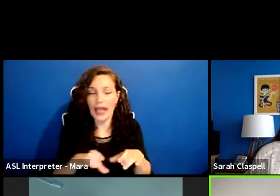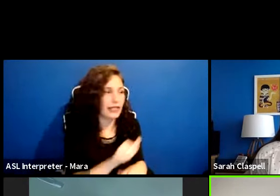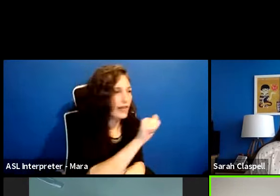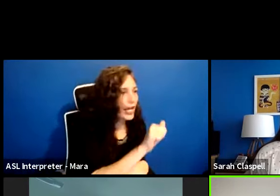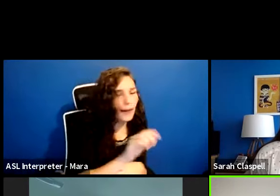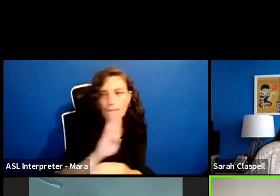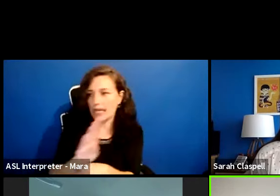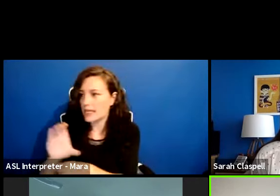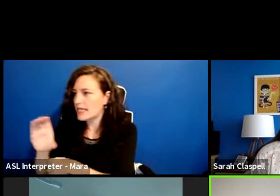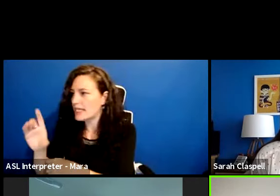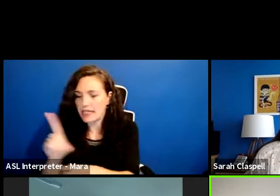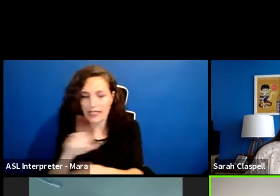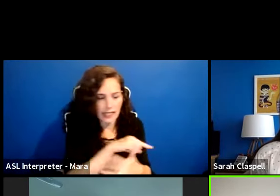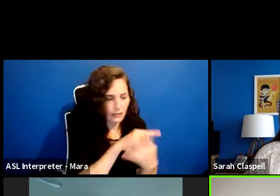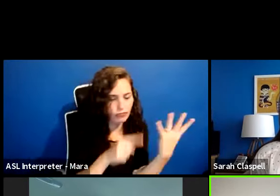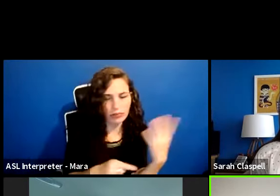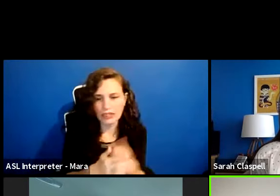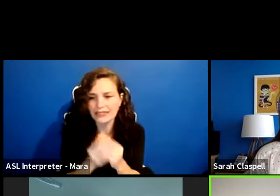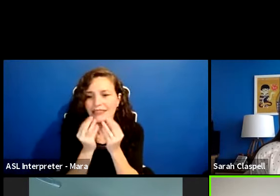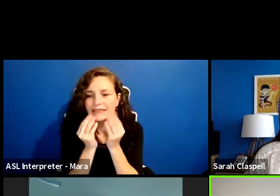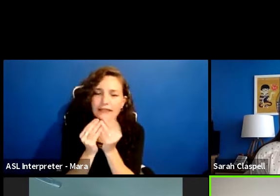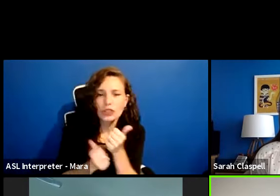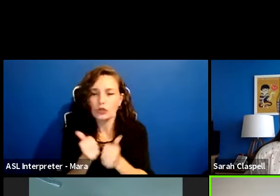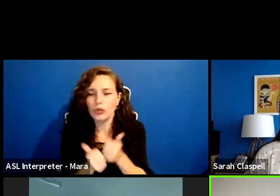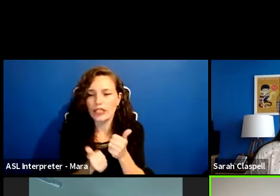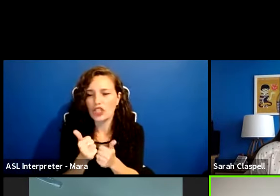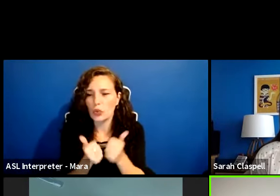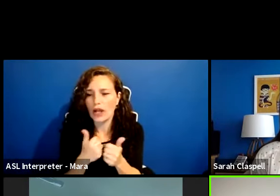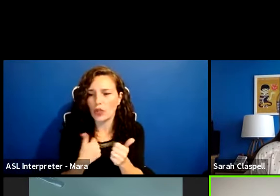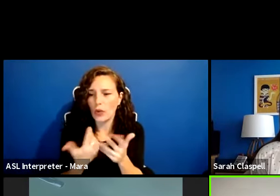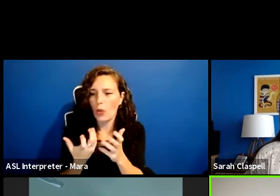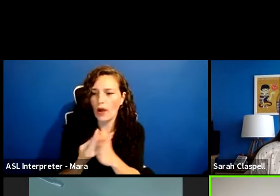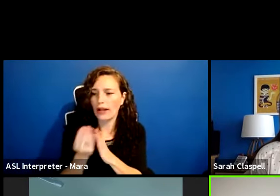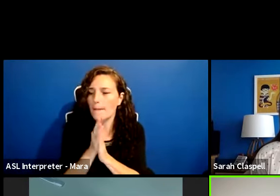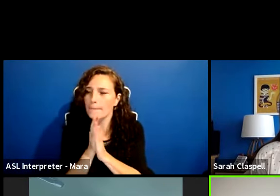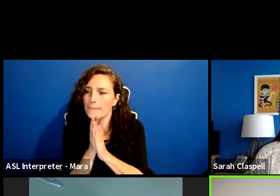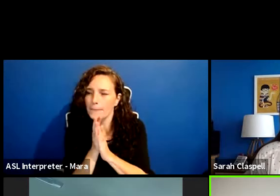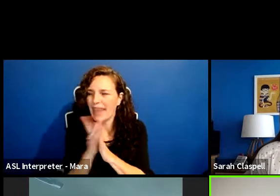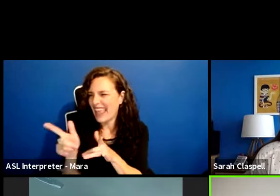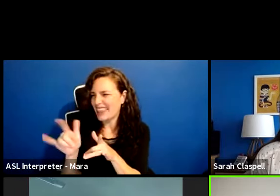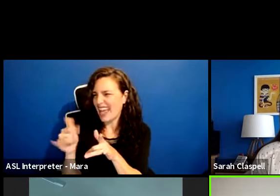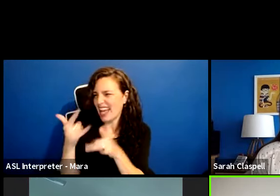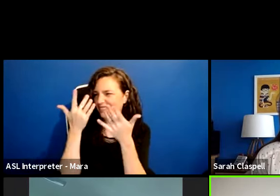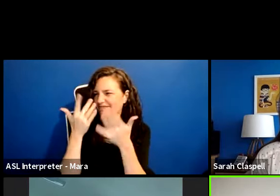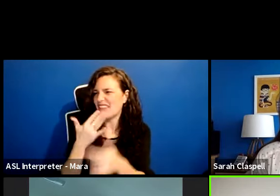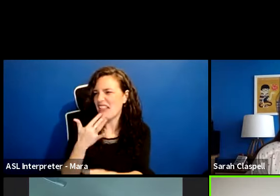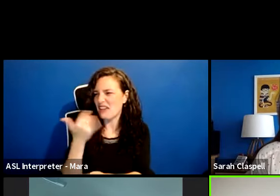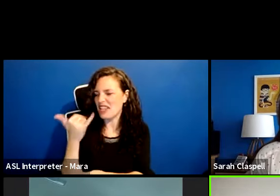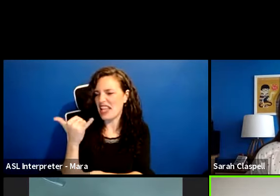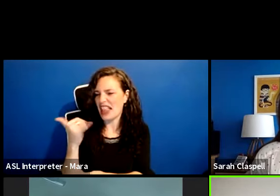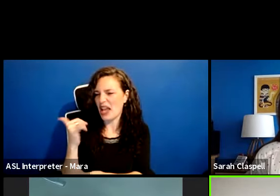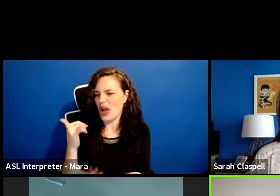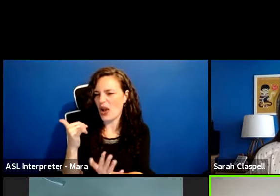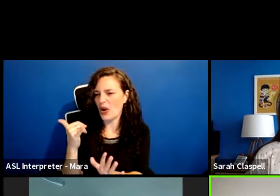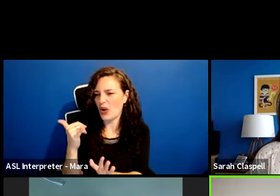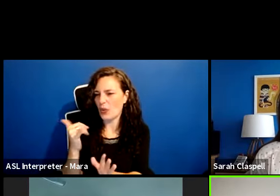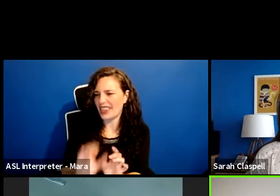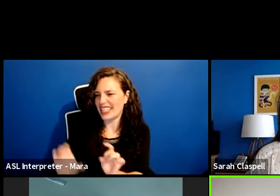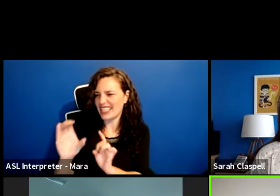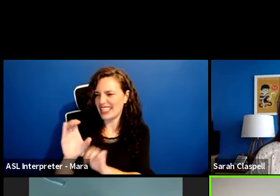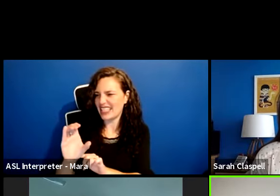to D or, Oh, Oh, I don't know. I don't like that shade of yellow with C. Um,